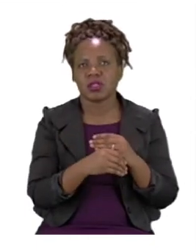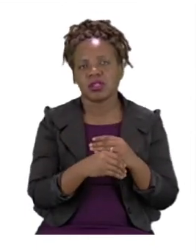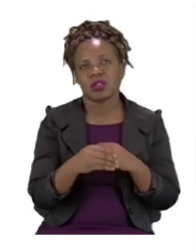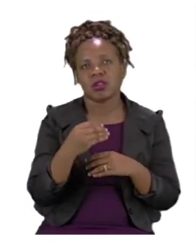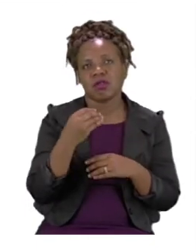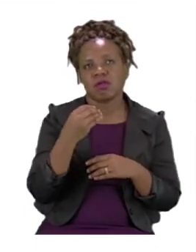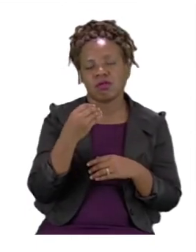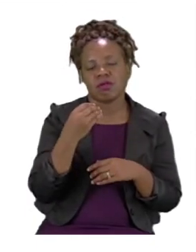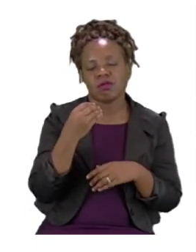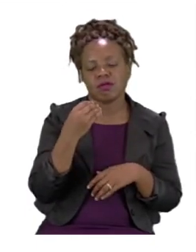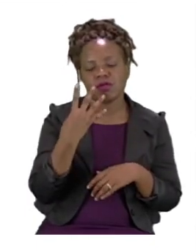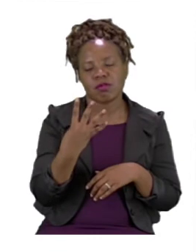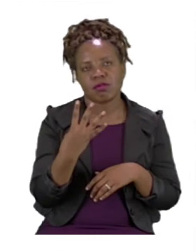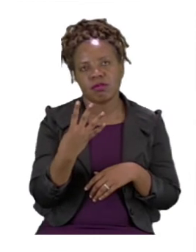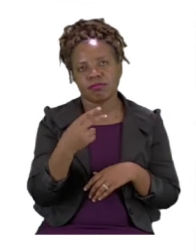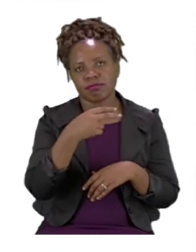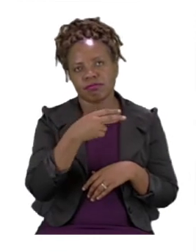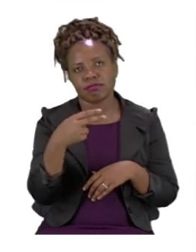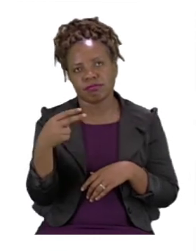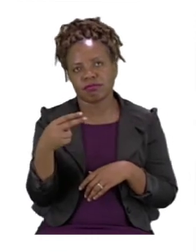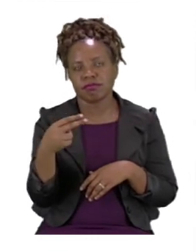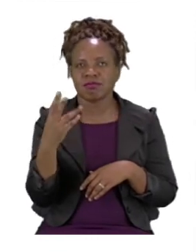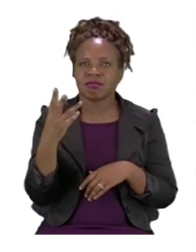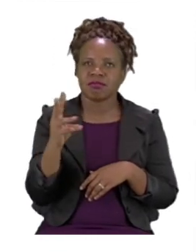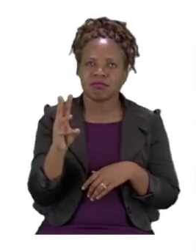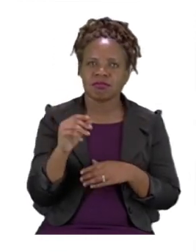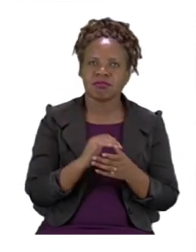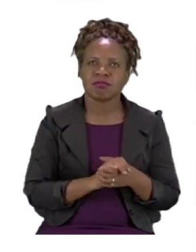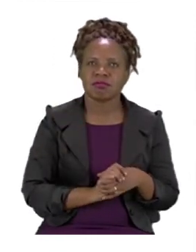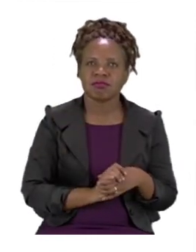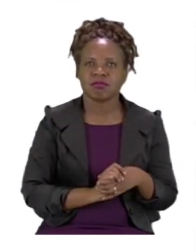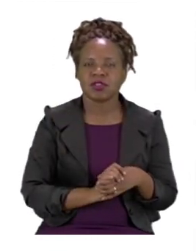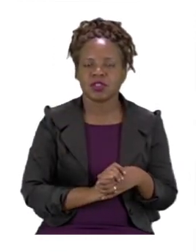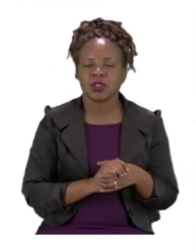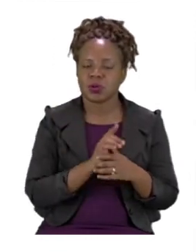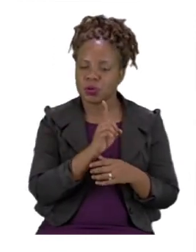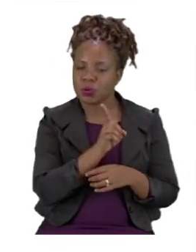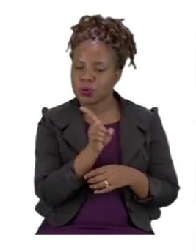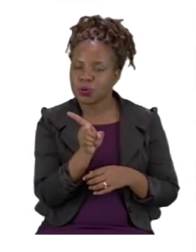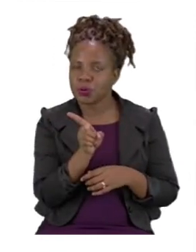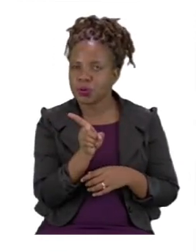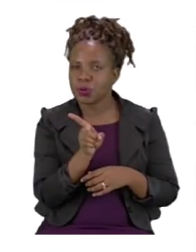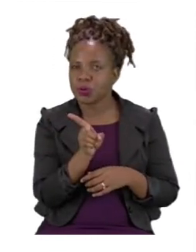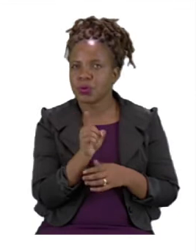equals 6. And then there's an arrow pointing to the new sum where the numbers